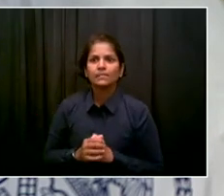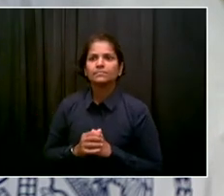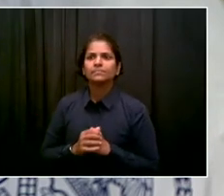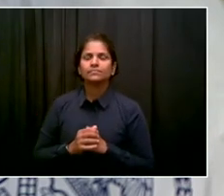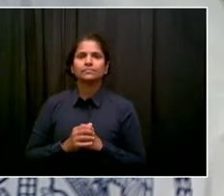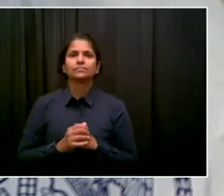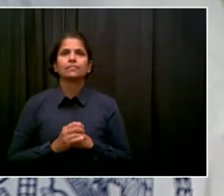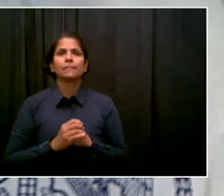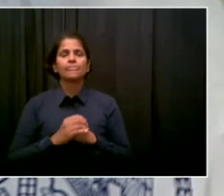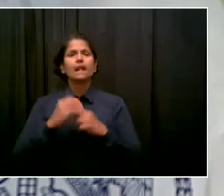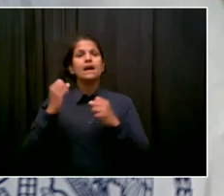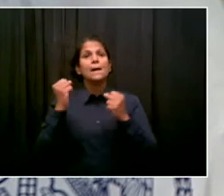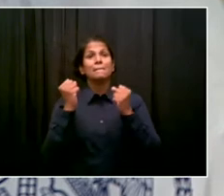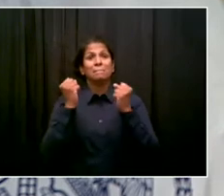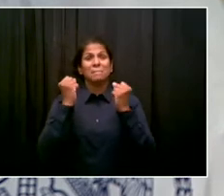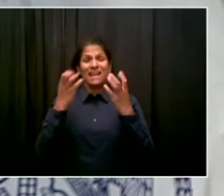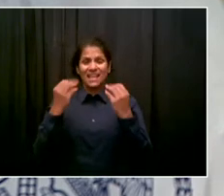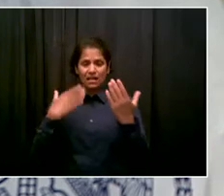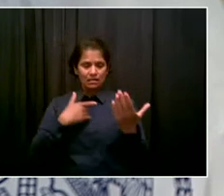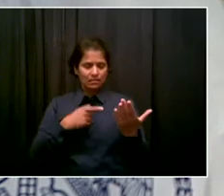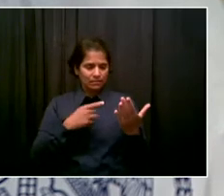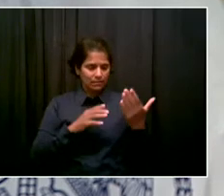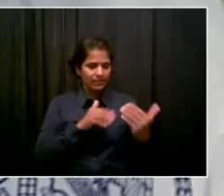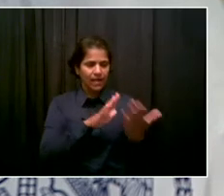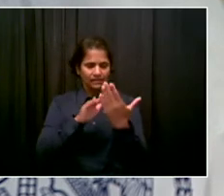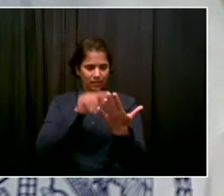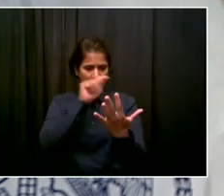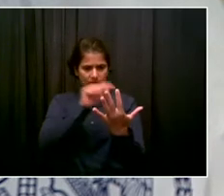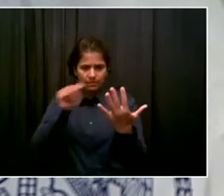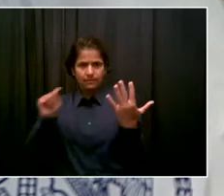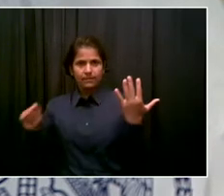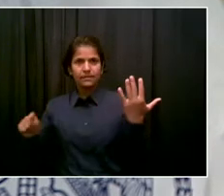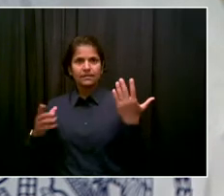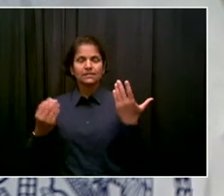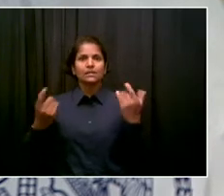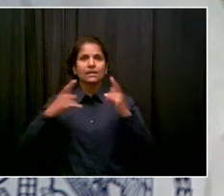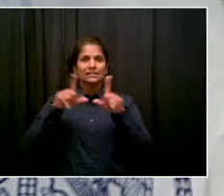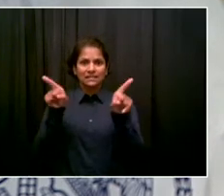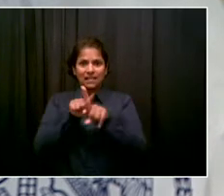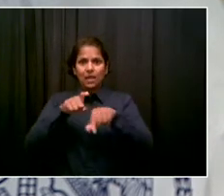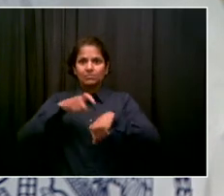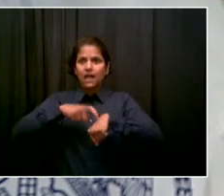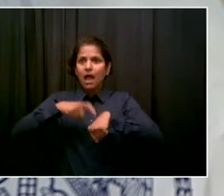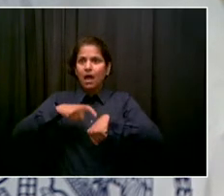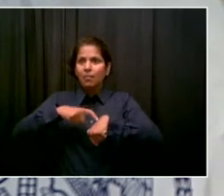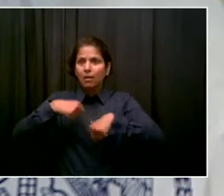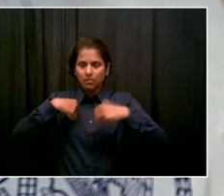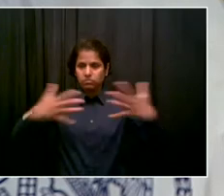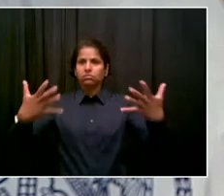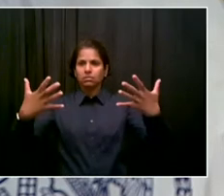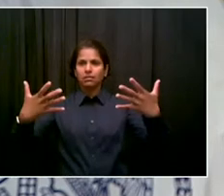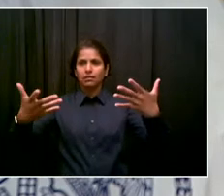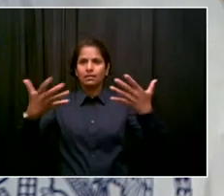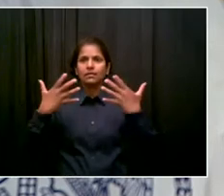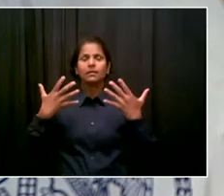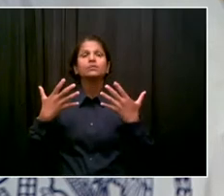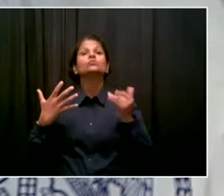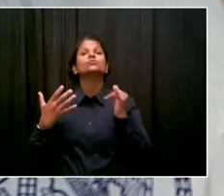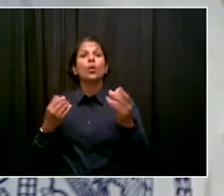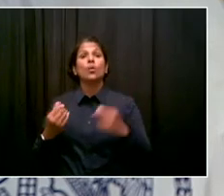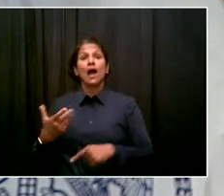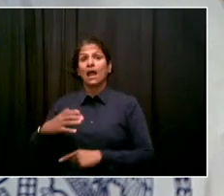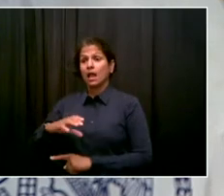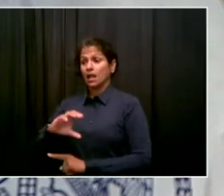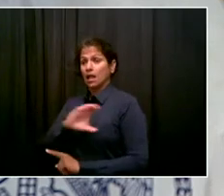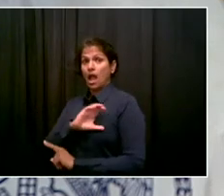the guns off the streets. We have been setting records this year for getting guns off the streets. That work must continue, must deepen. And I talked